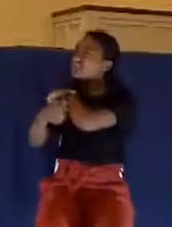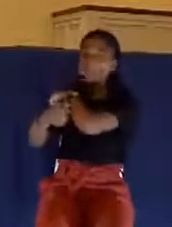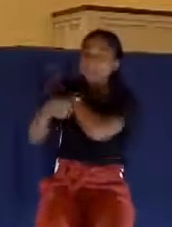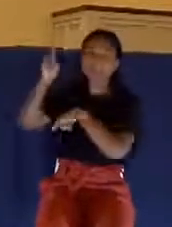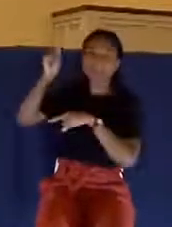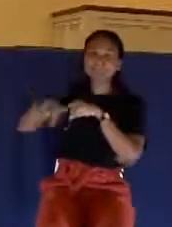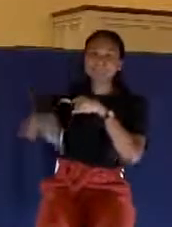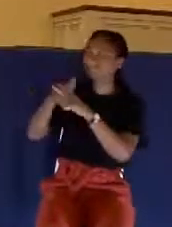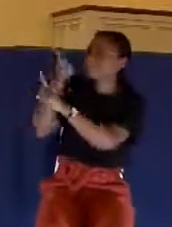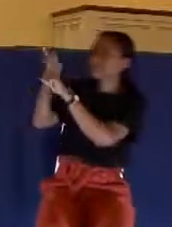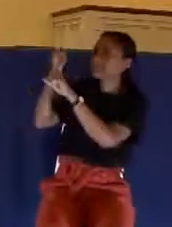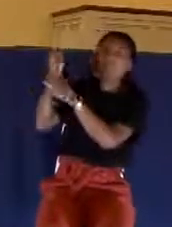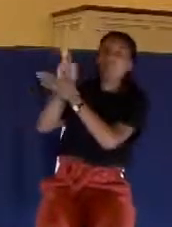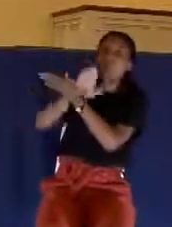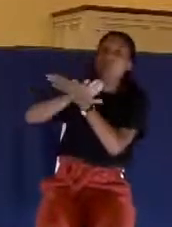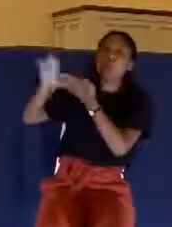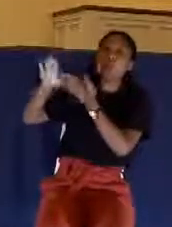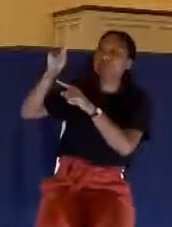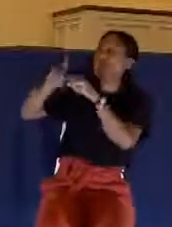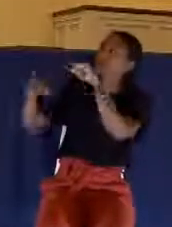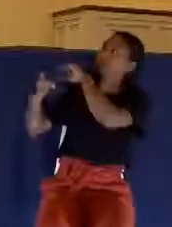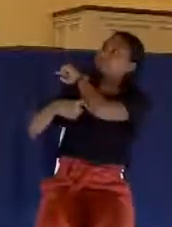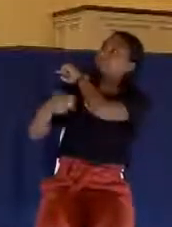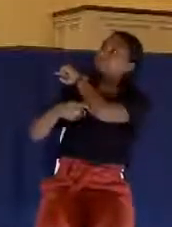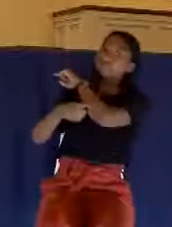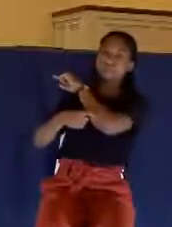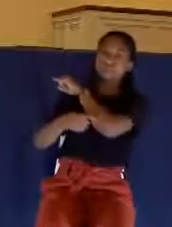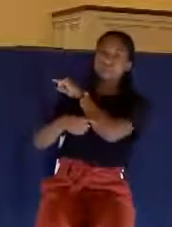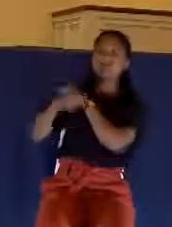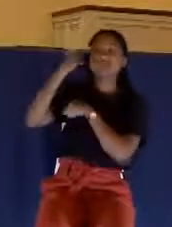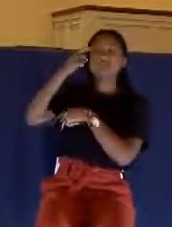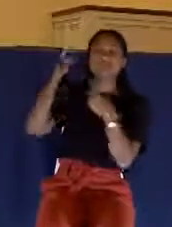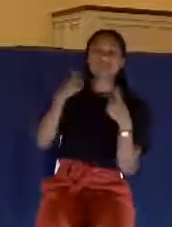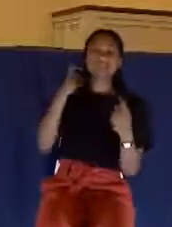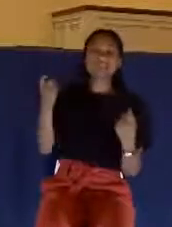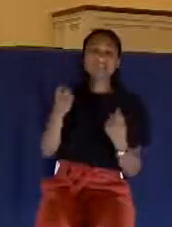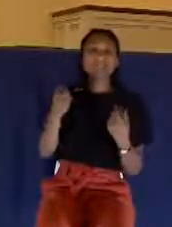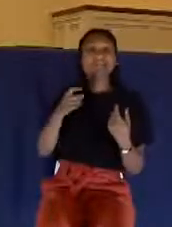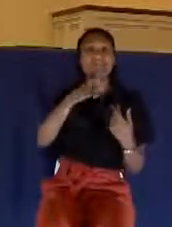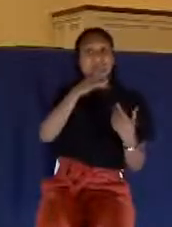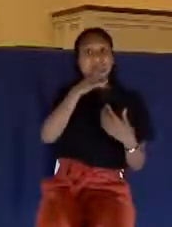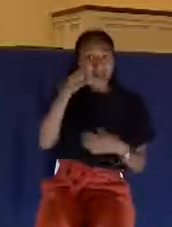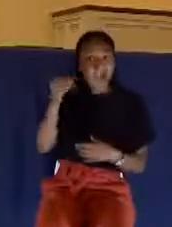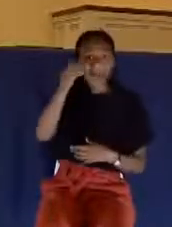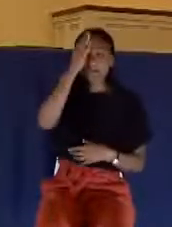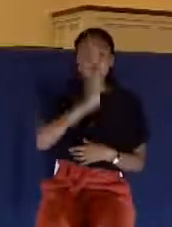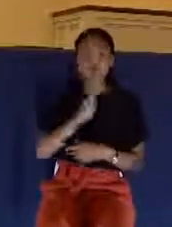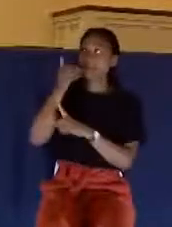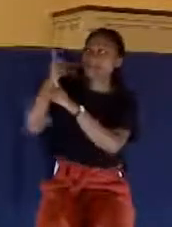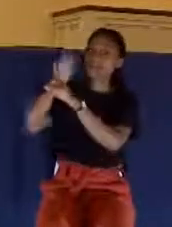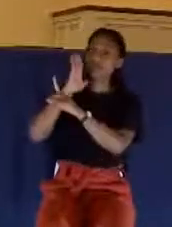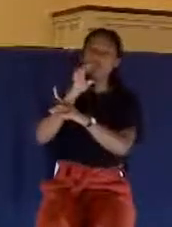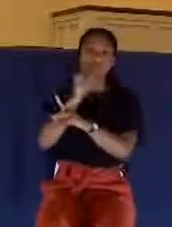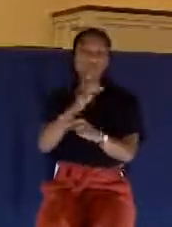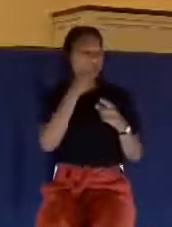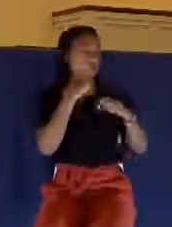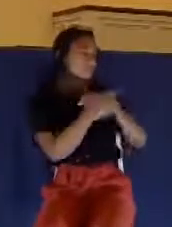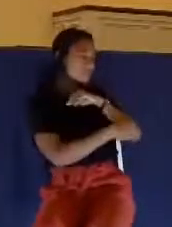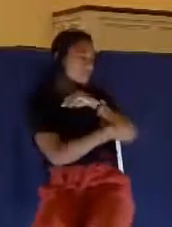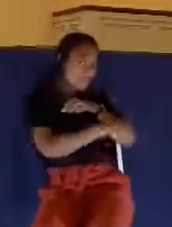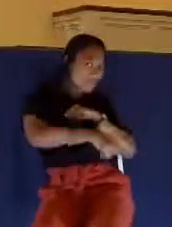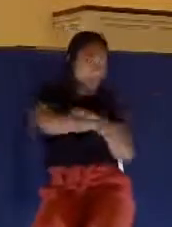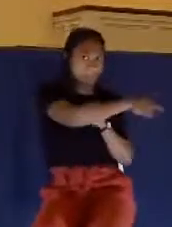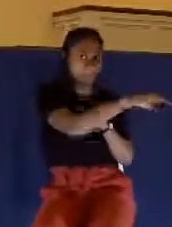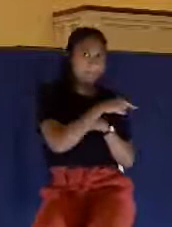And you can't tempt holiness with sin. But along with that, neither tempts he any man. Before you can tempt a man with evil, you have to be evil